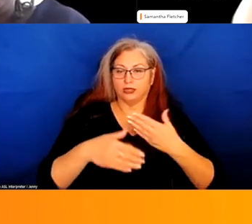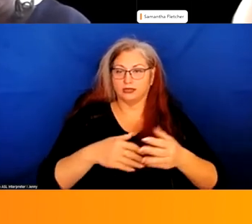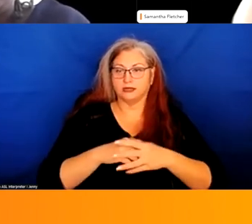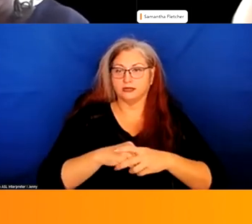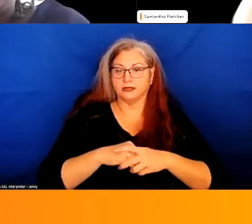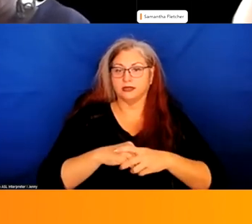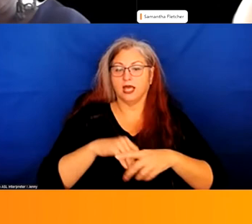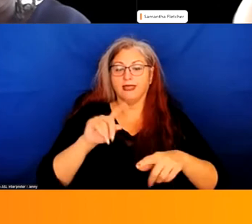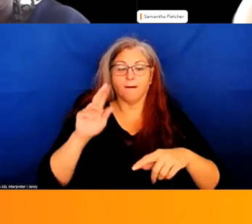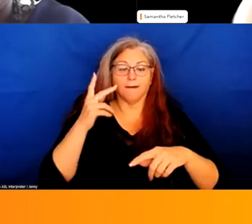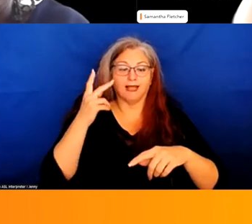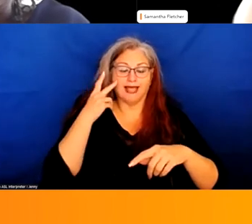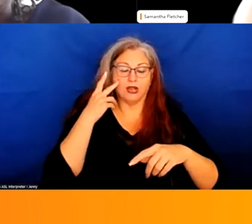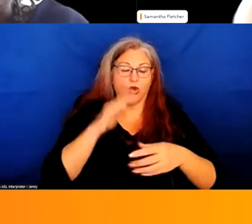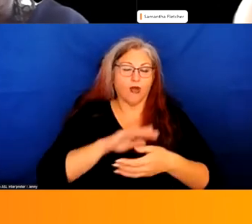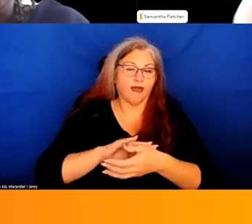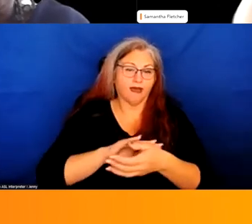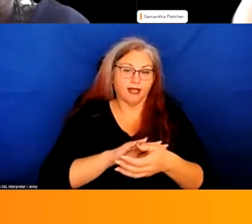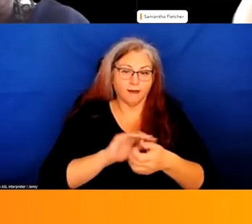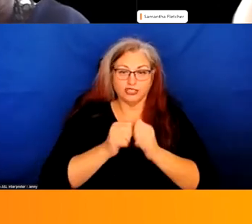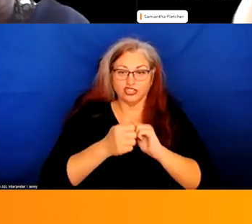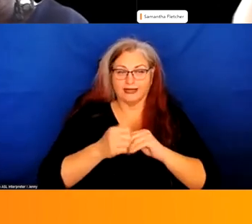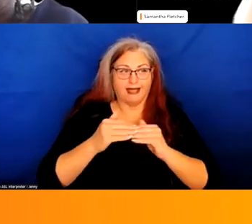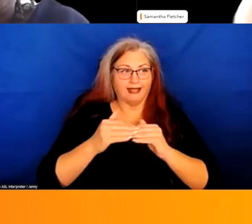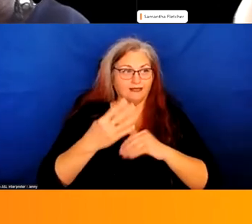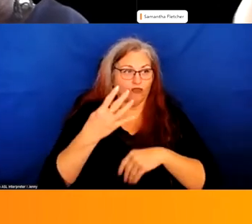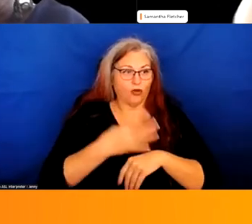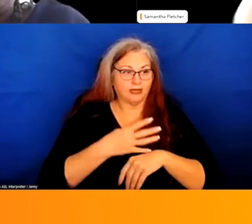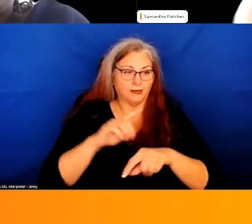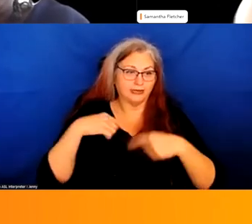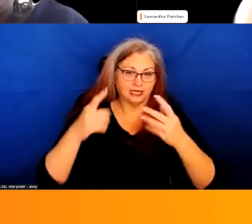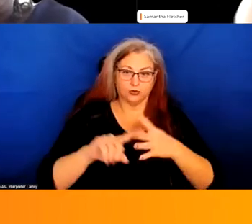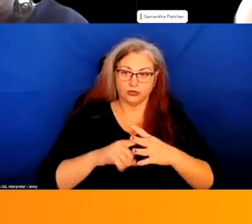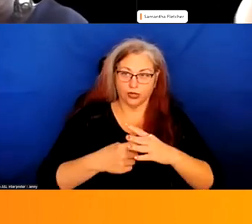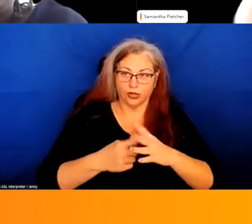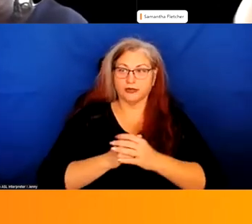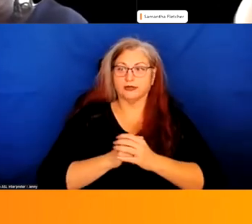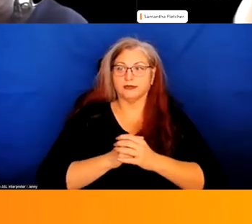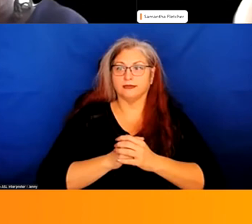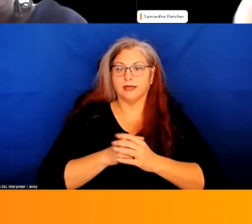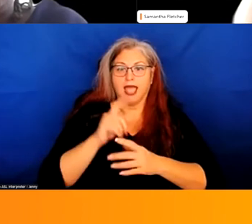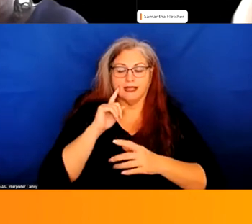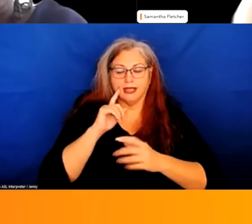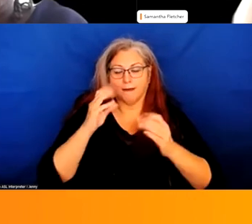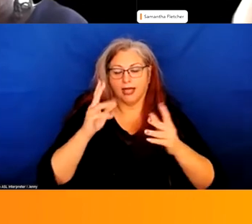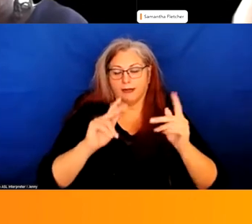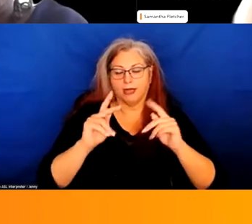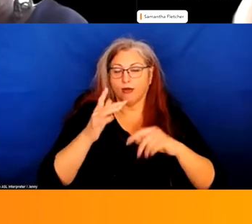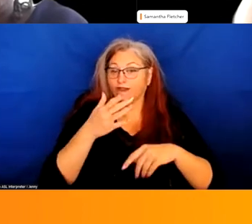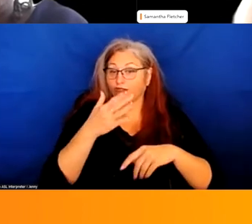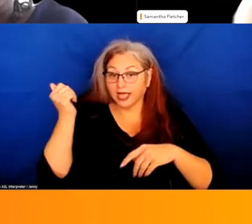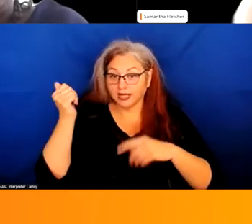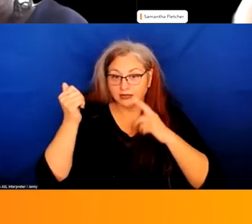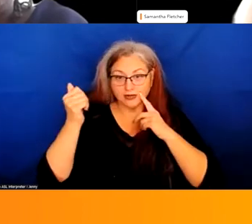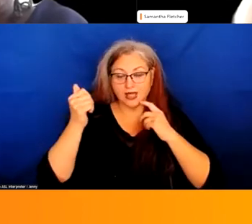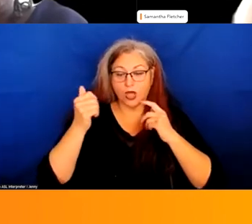The political climate changed at least four times over when we started this process. Um, I think a lot of people forget that, uh,